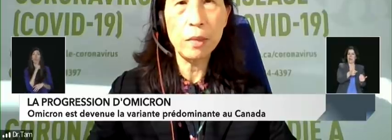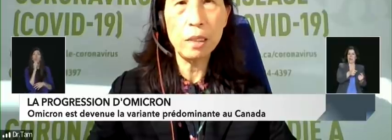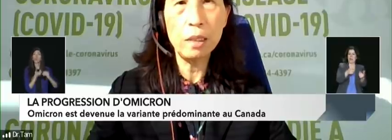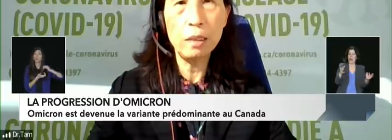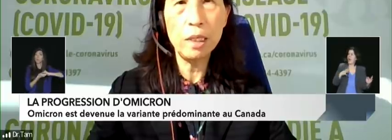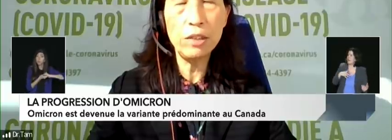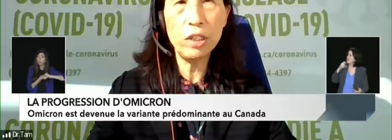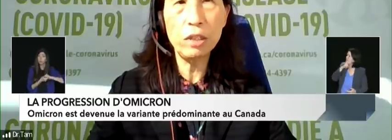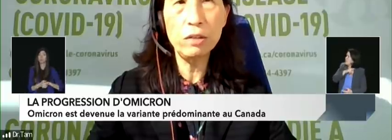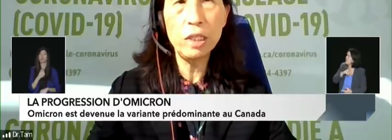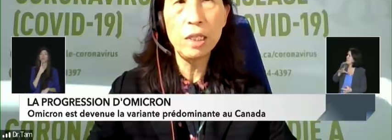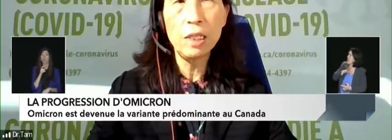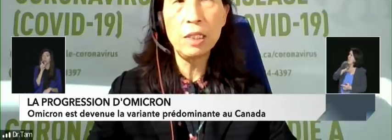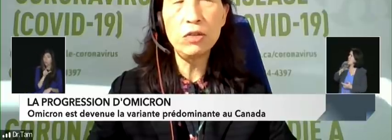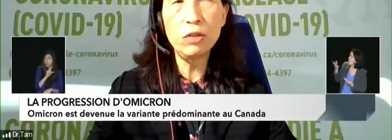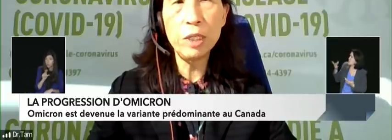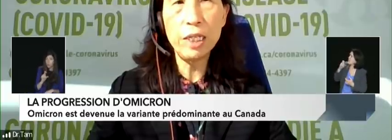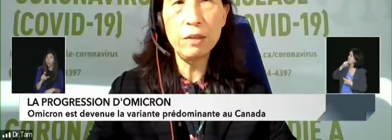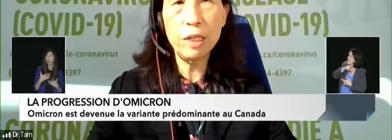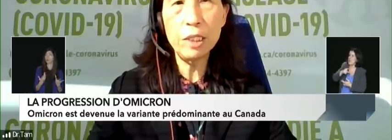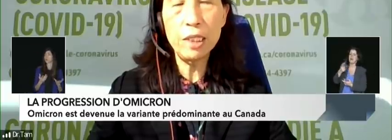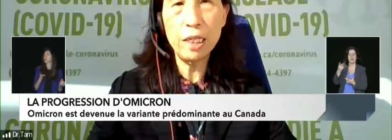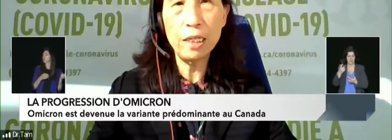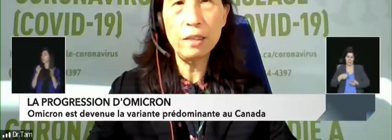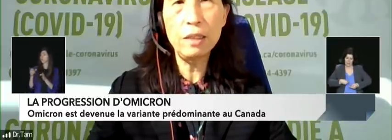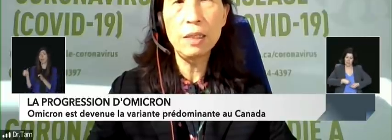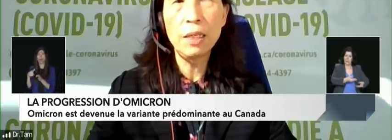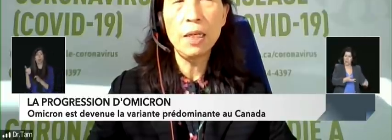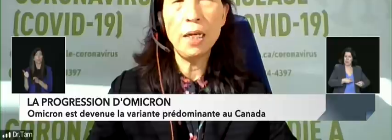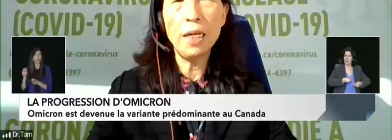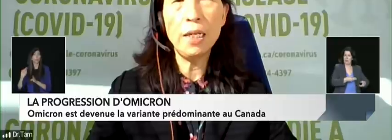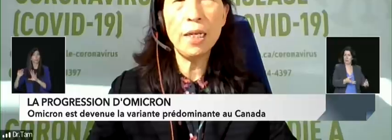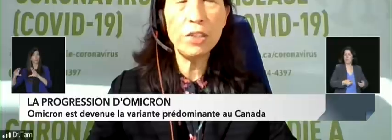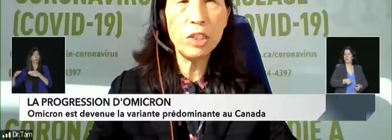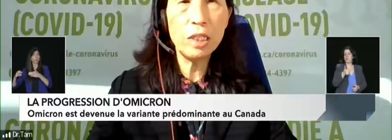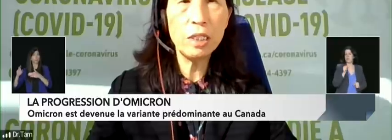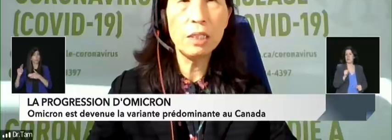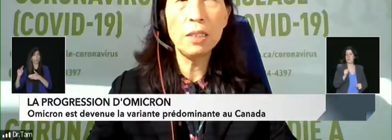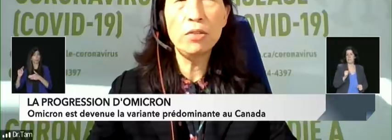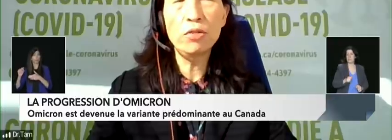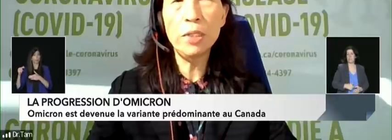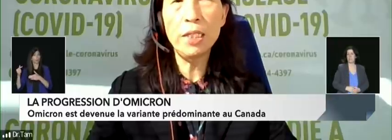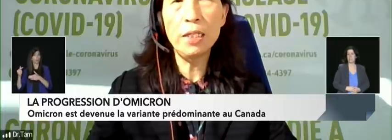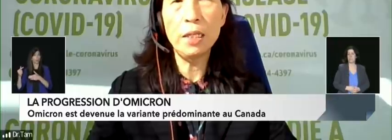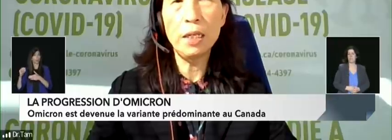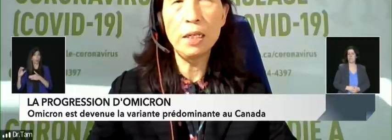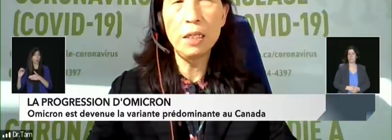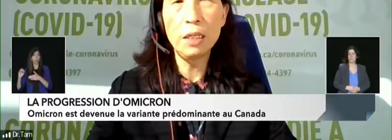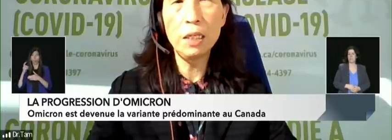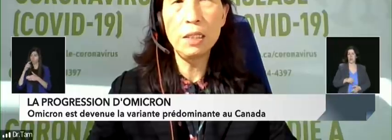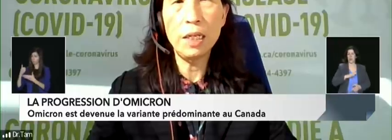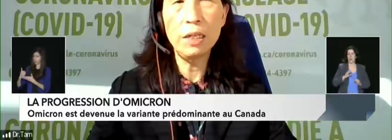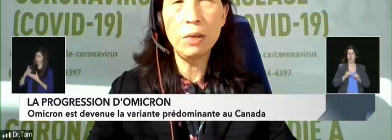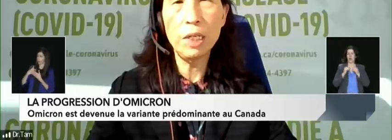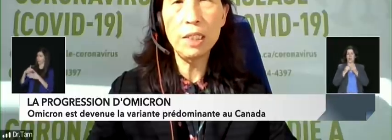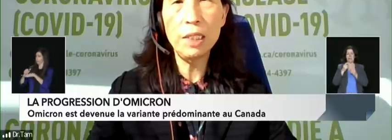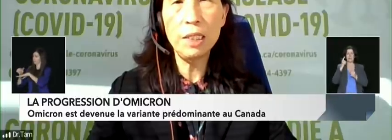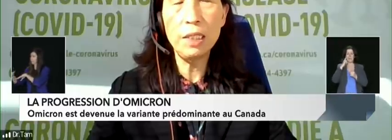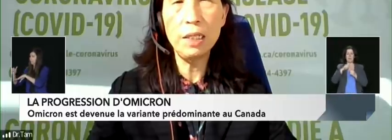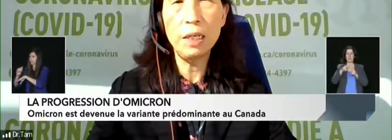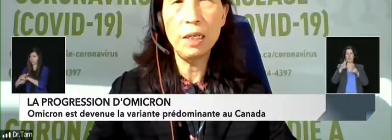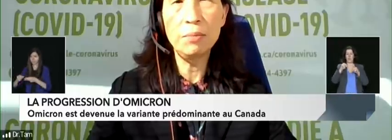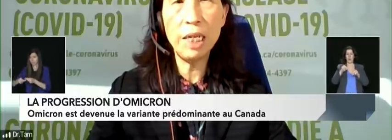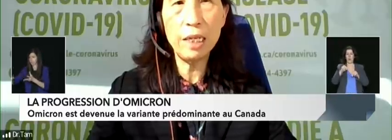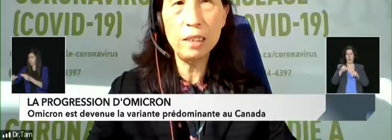NGOs distributing rapid tests. And I actually think, you know, distributing good, high